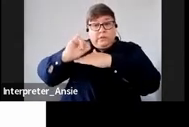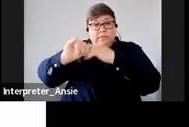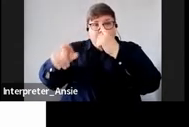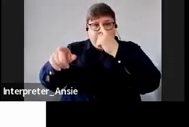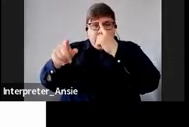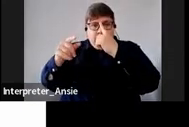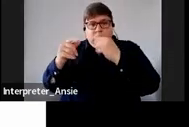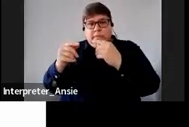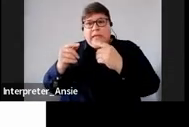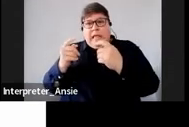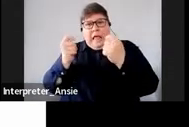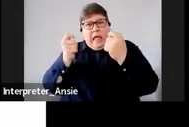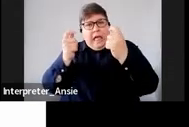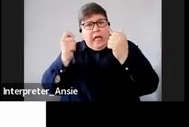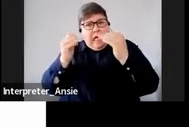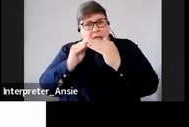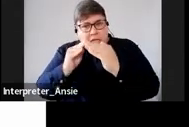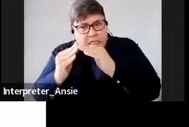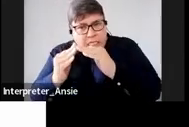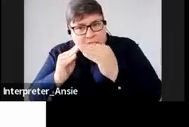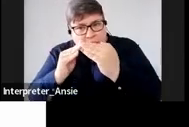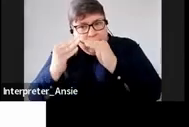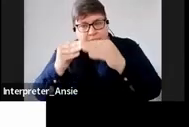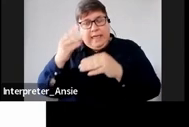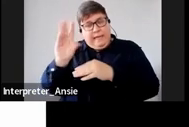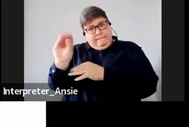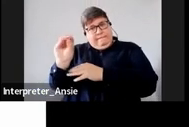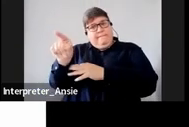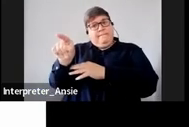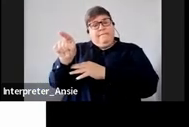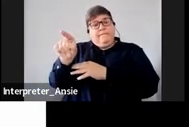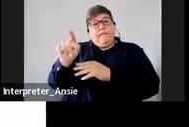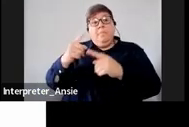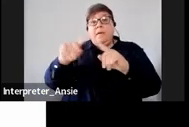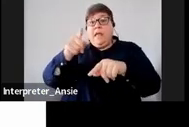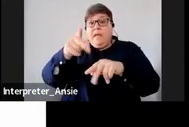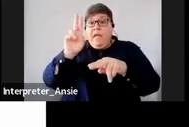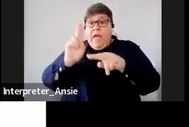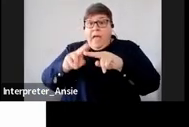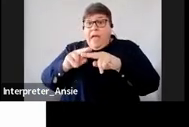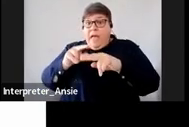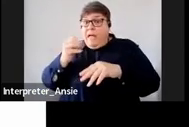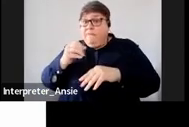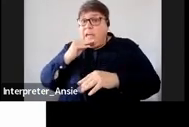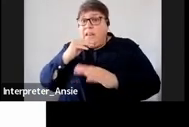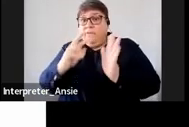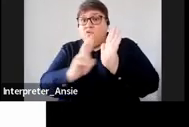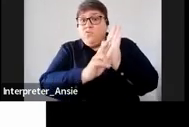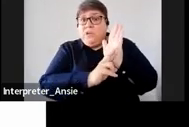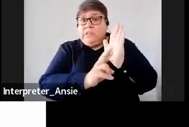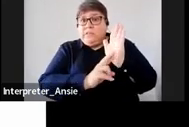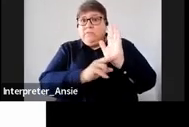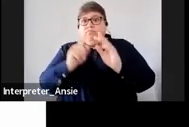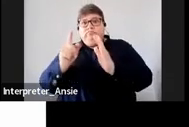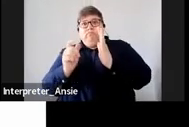becomes a little bit difficult to impose unless you've got more than sufficient grounds upon which you are able to advance to SARS